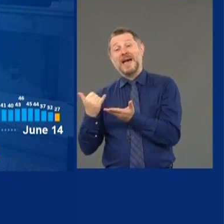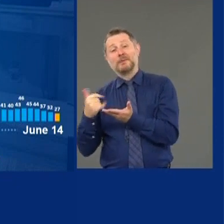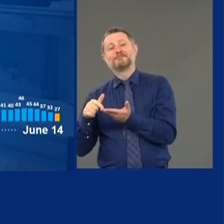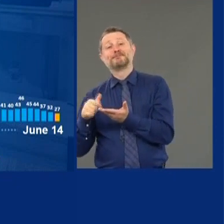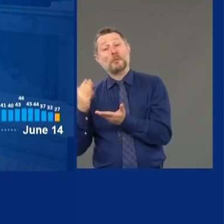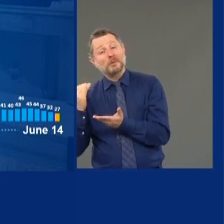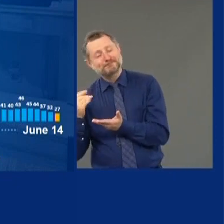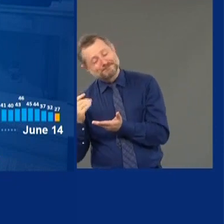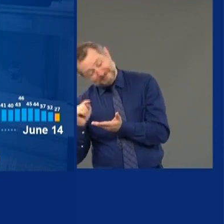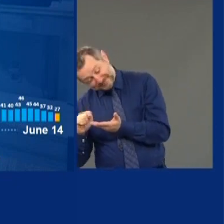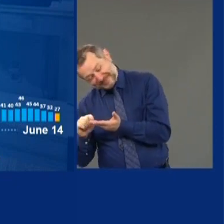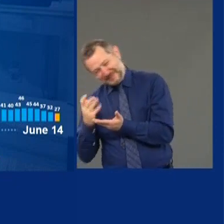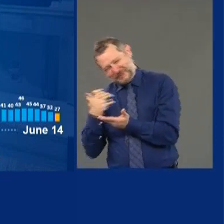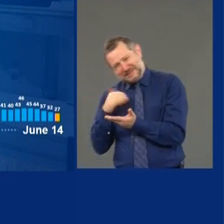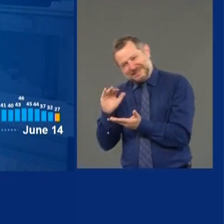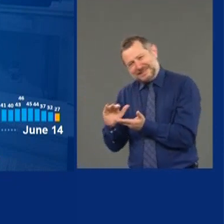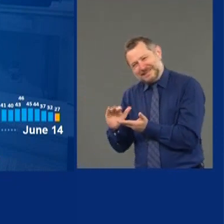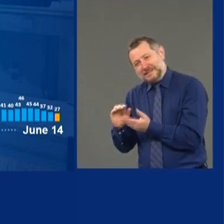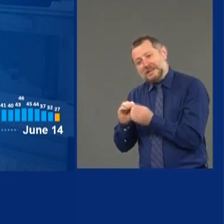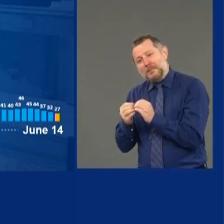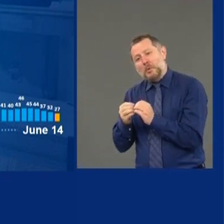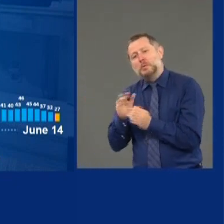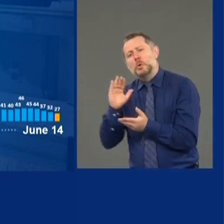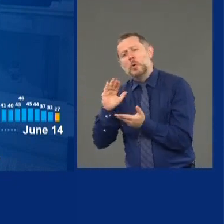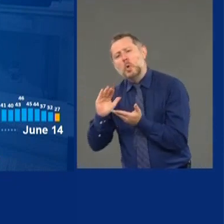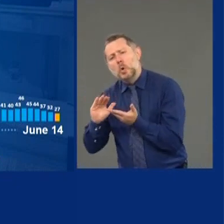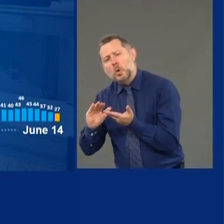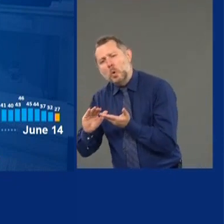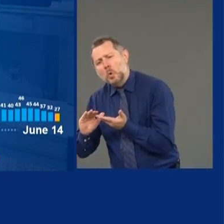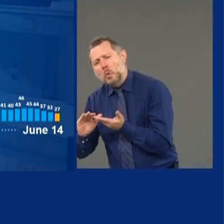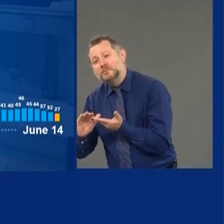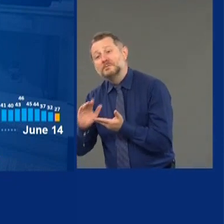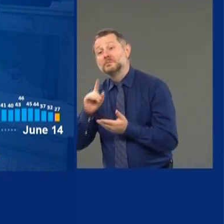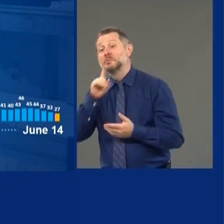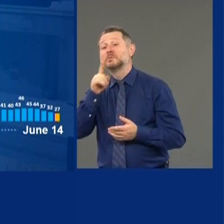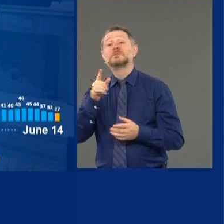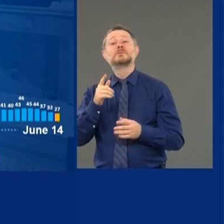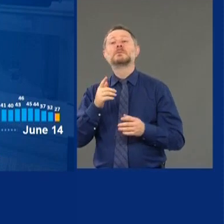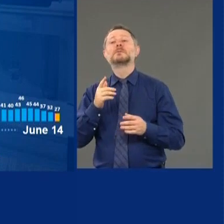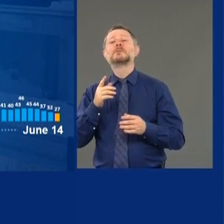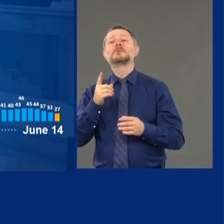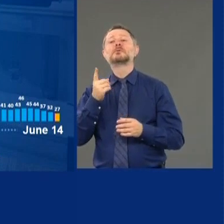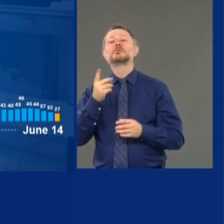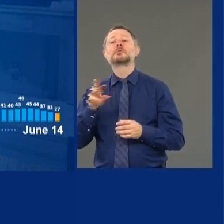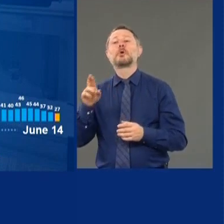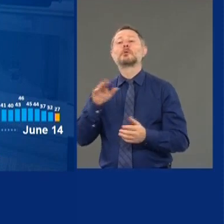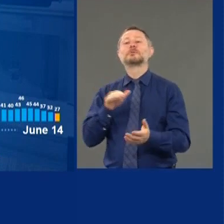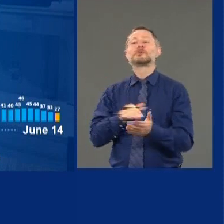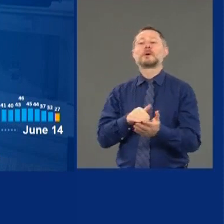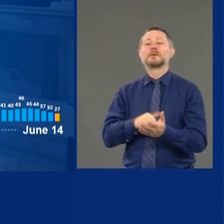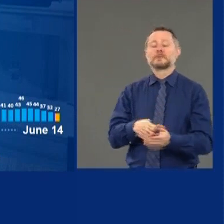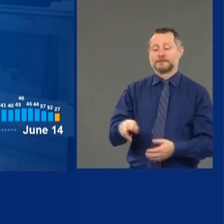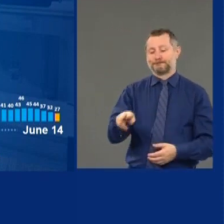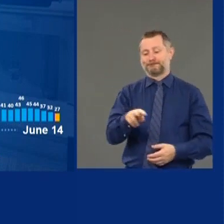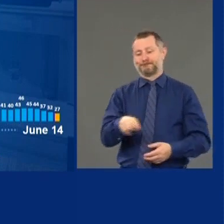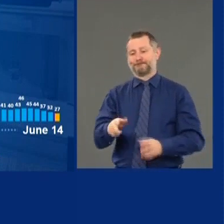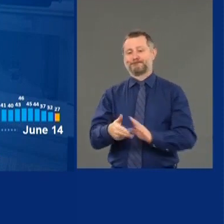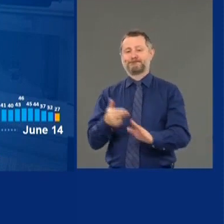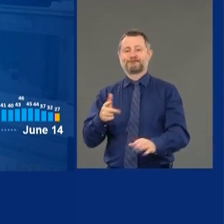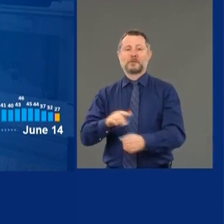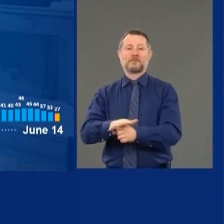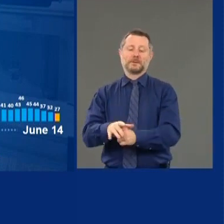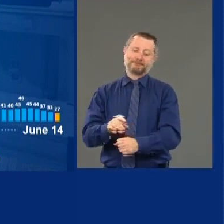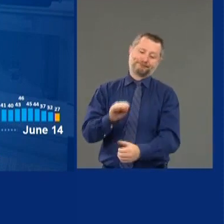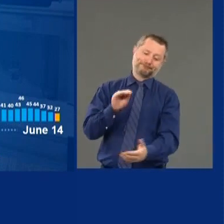this is now the number is so low that it's coming down to what a doctor certifies as the cause of death. Many people who